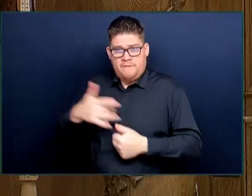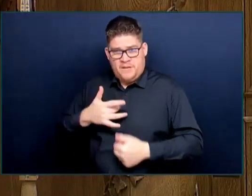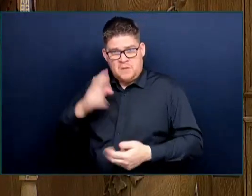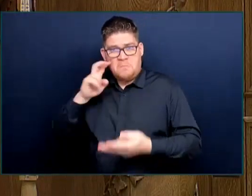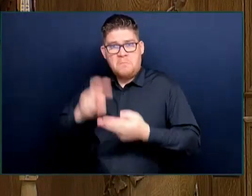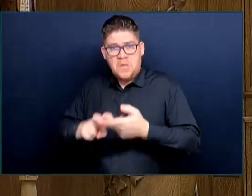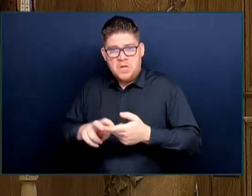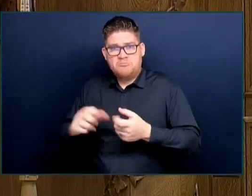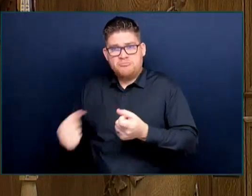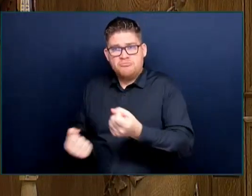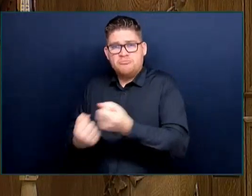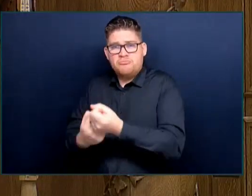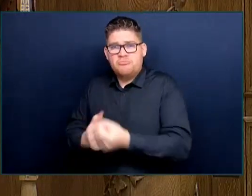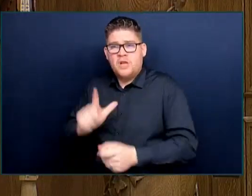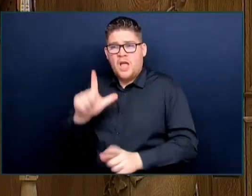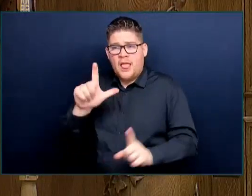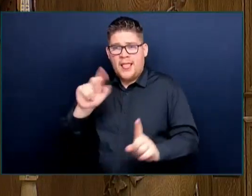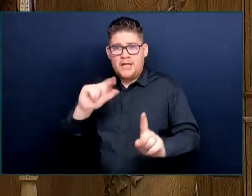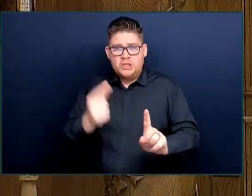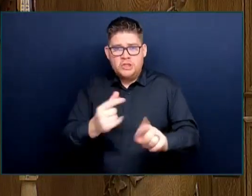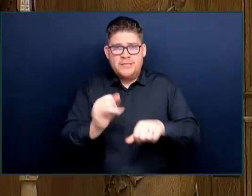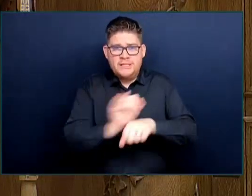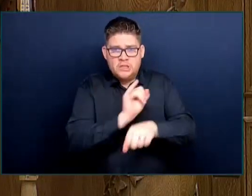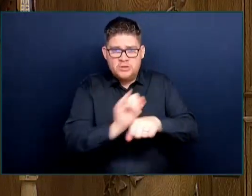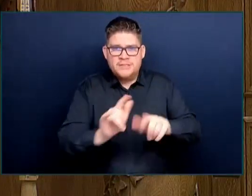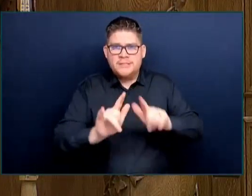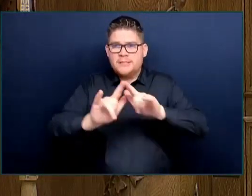Minister of Environment and Climate Change Strategies.